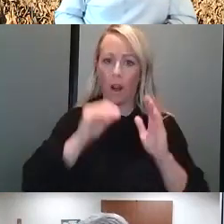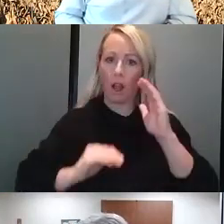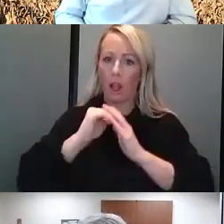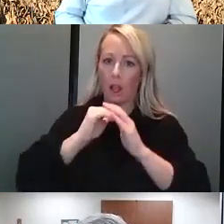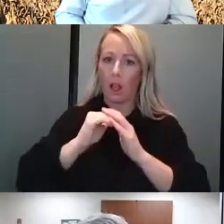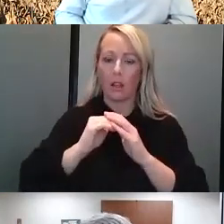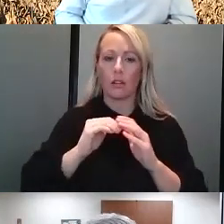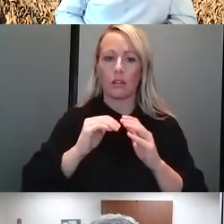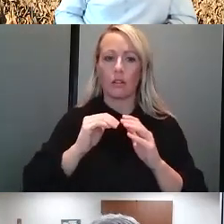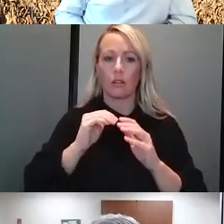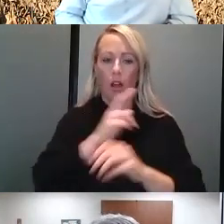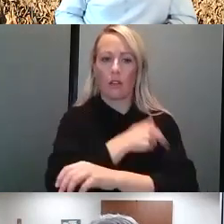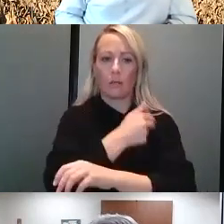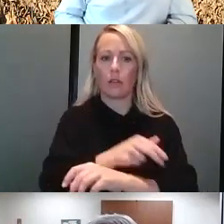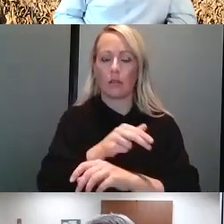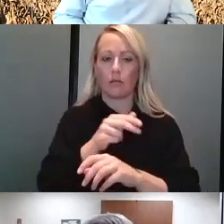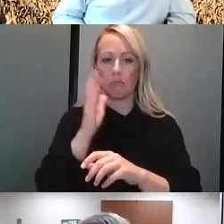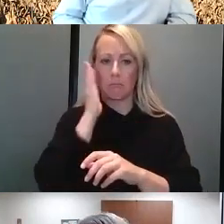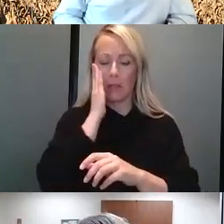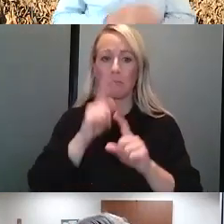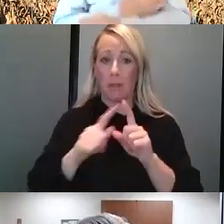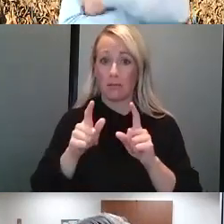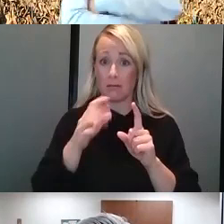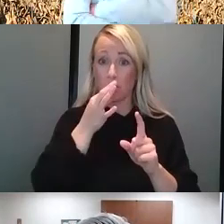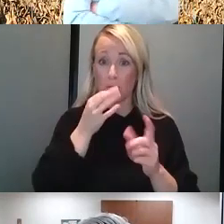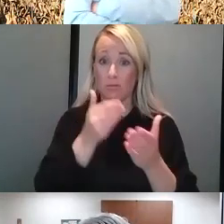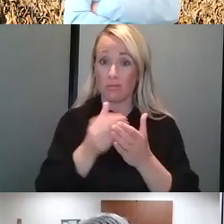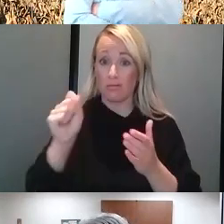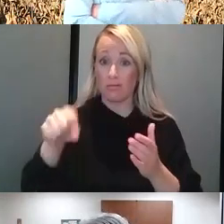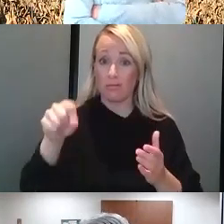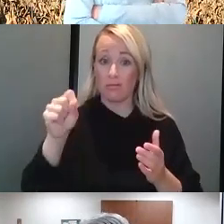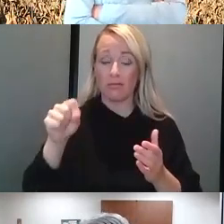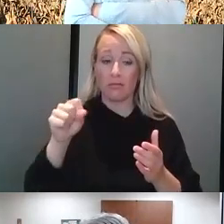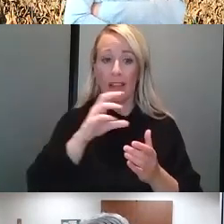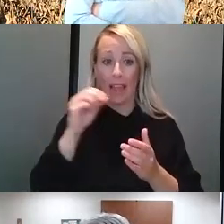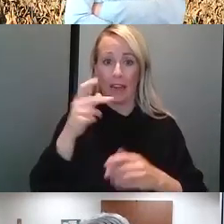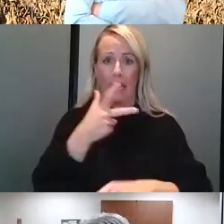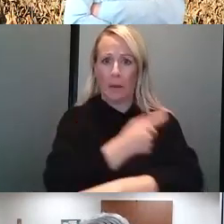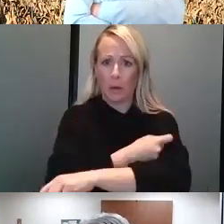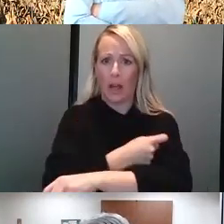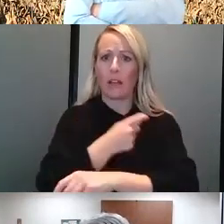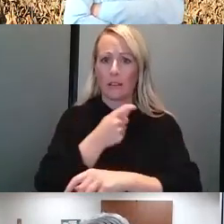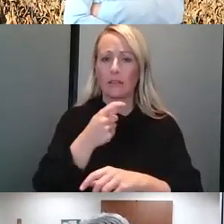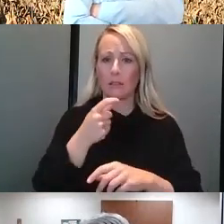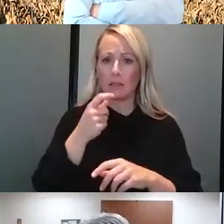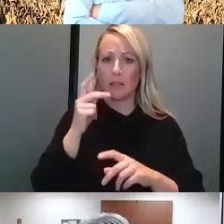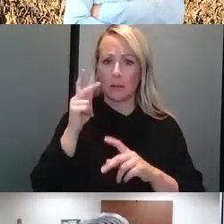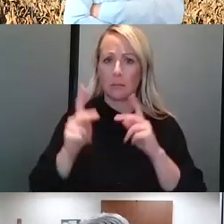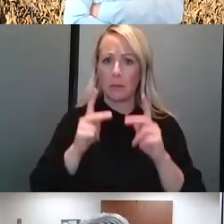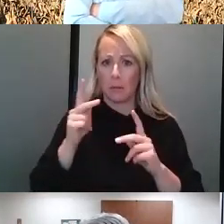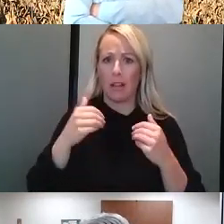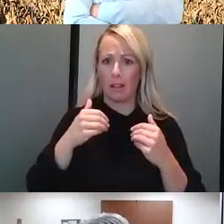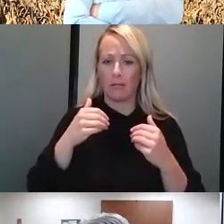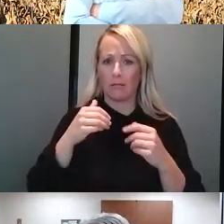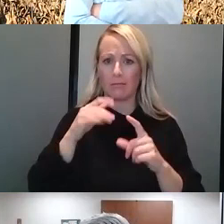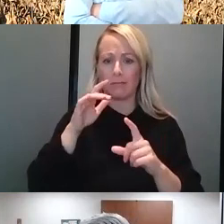getting close. There is relatively new evidence that immunized people are having breakthrough infections. It's gotten a